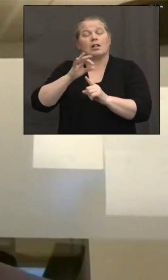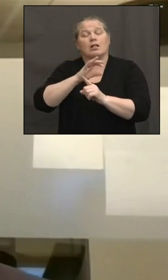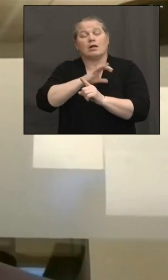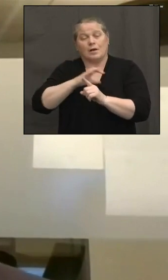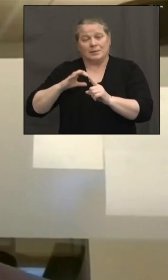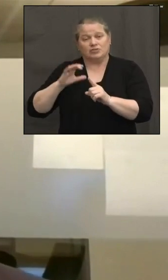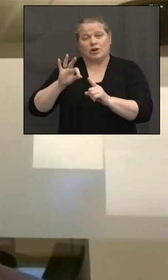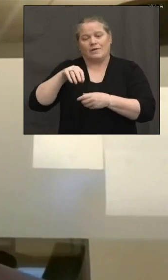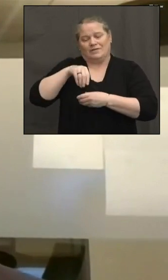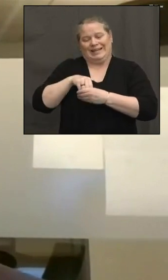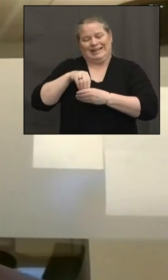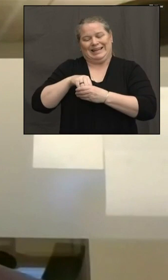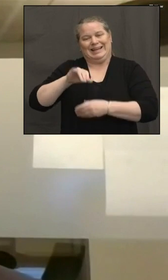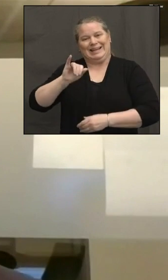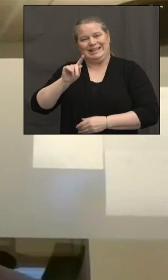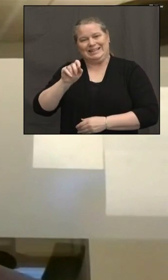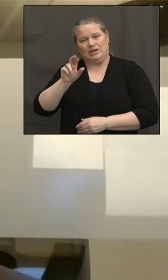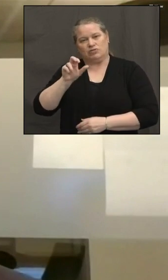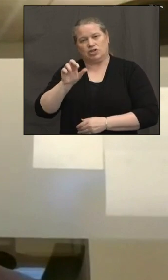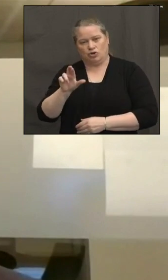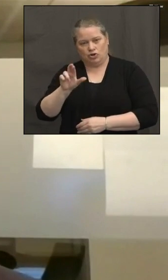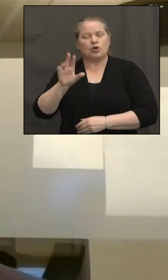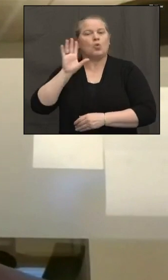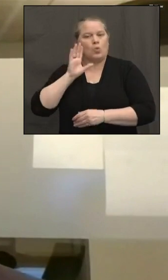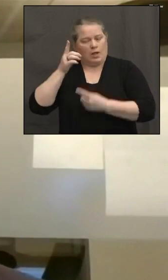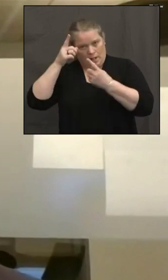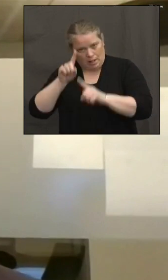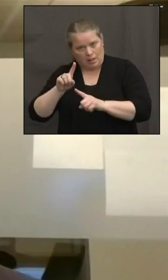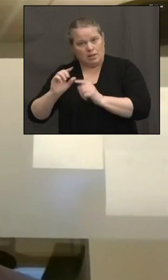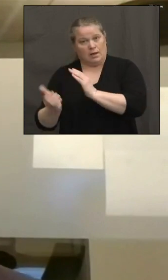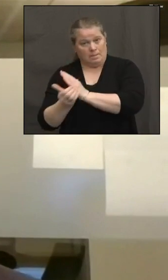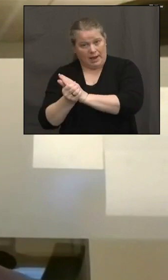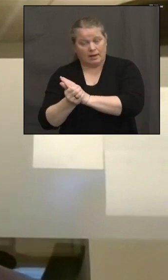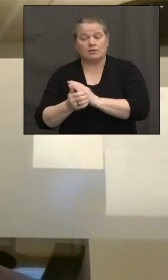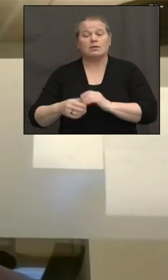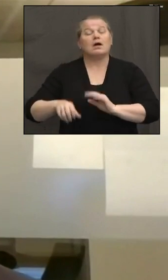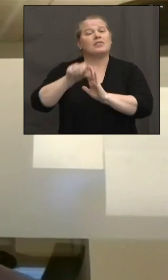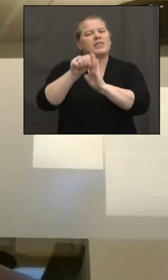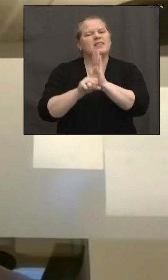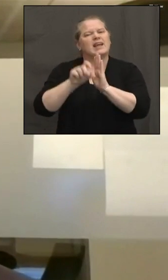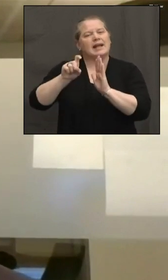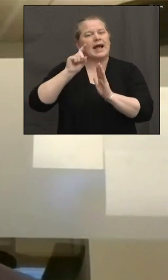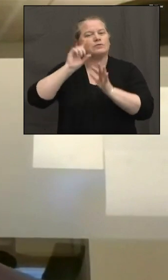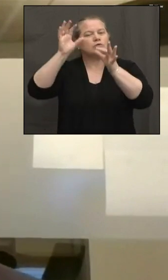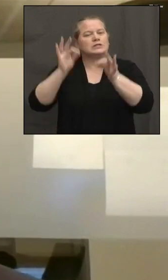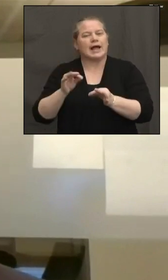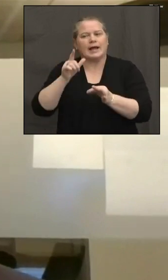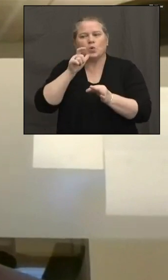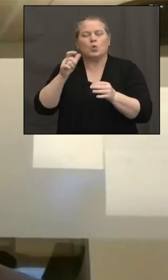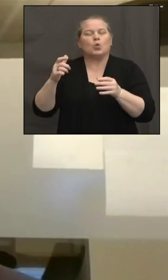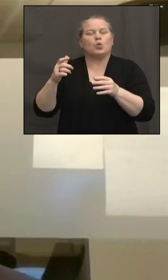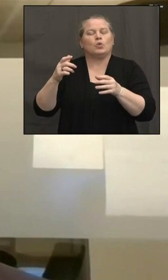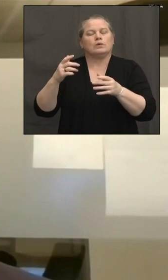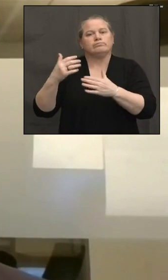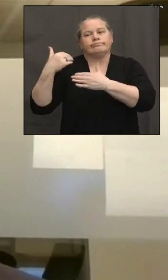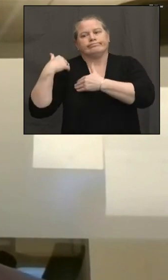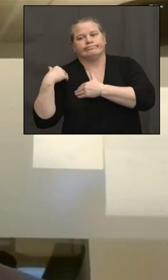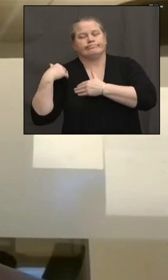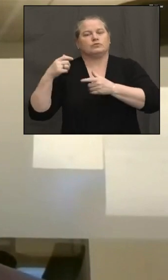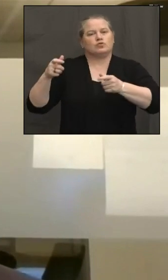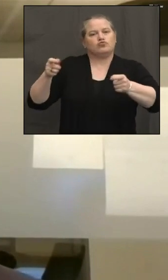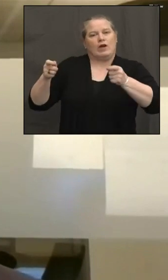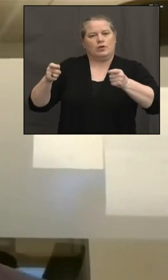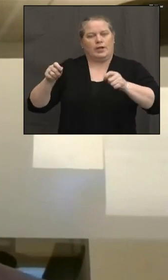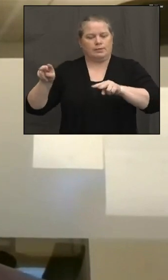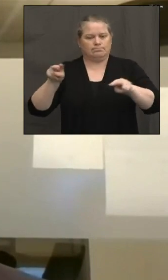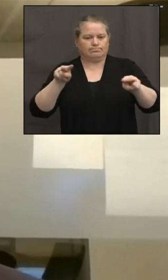regulations around this. So we'll have to identify what the regulatory body will be that will regulate this new gaming